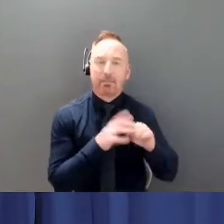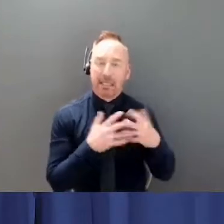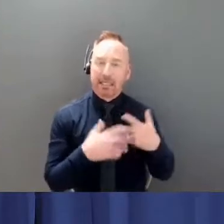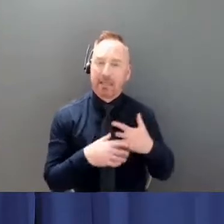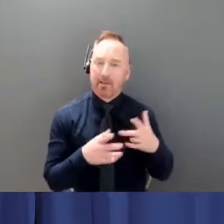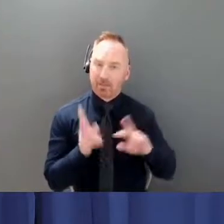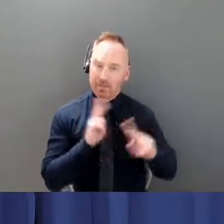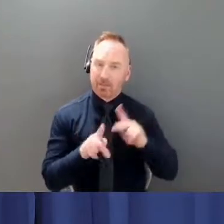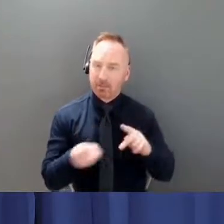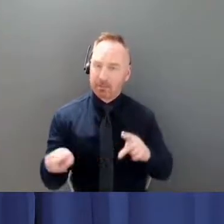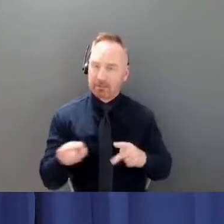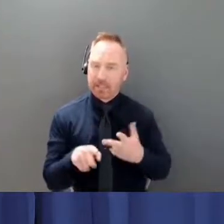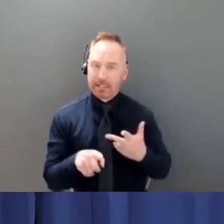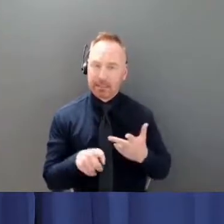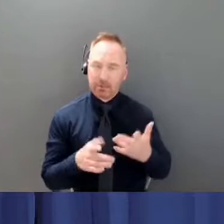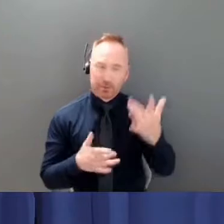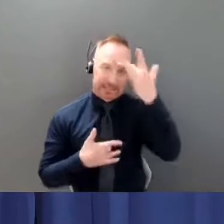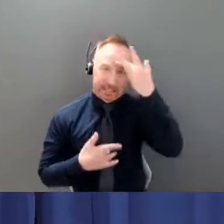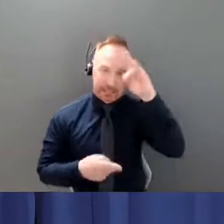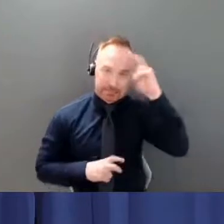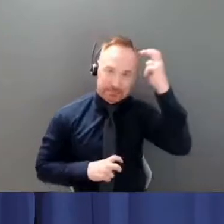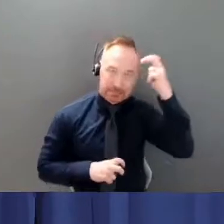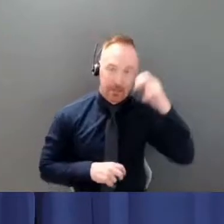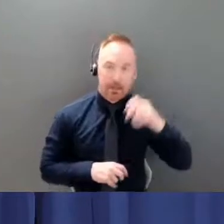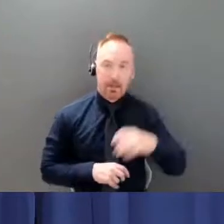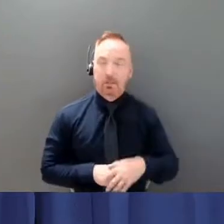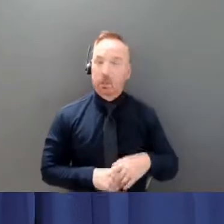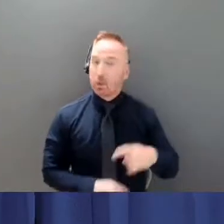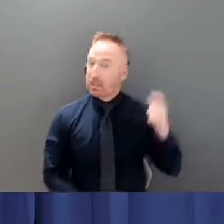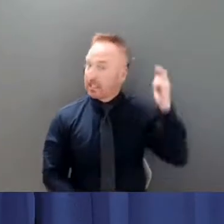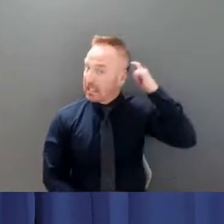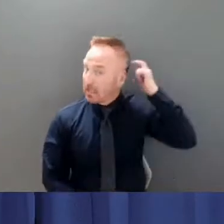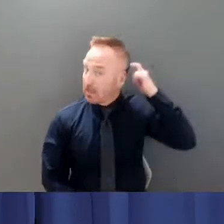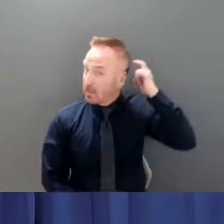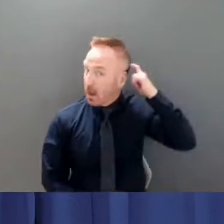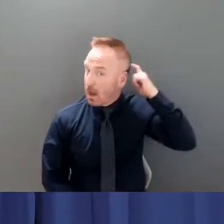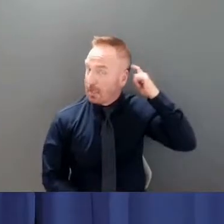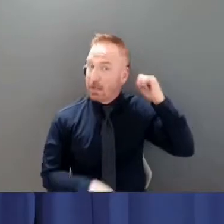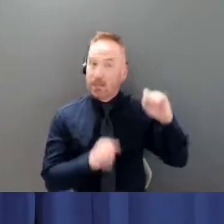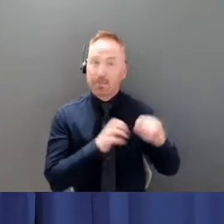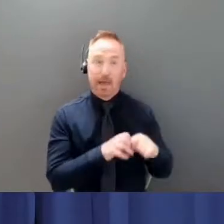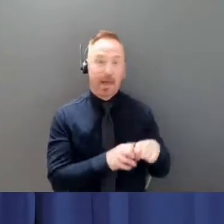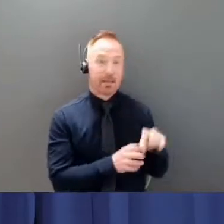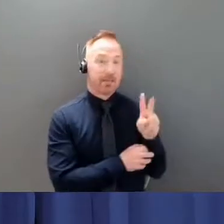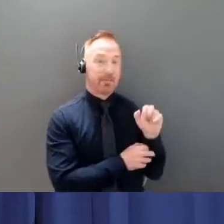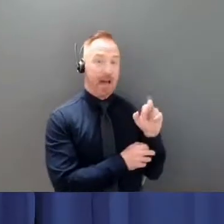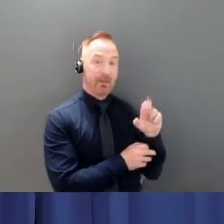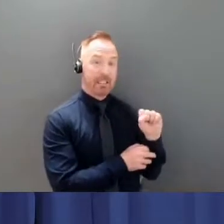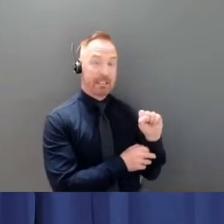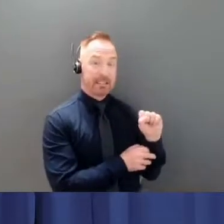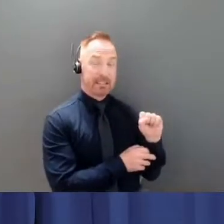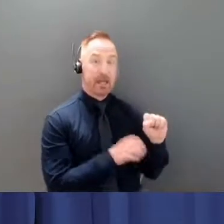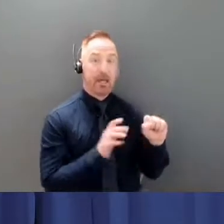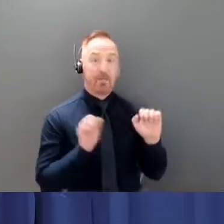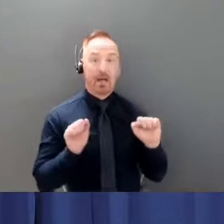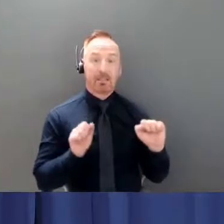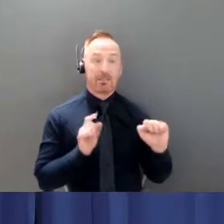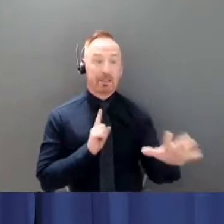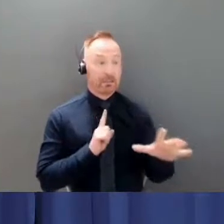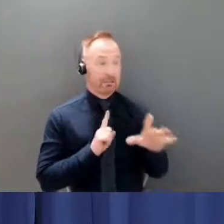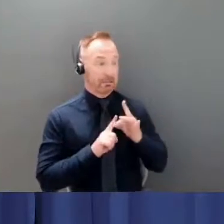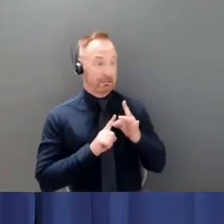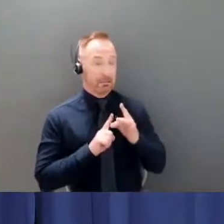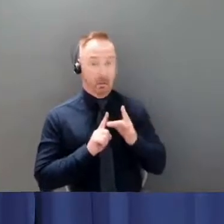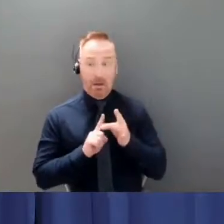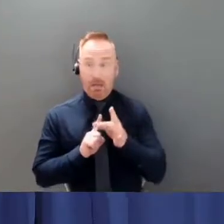now the likelihood of getting this virus is as high as it has ever been in Yukon we also often